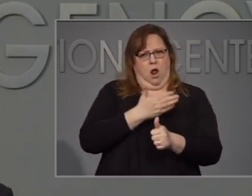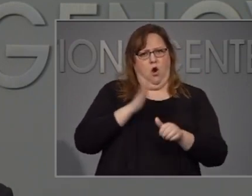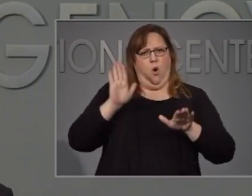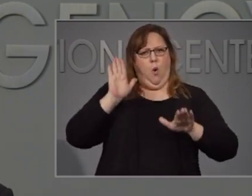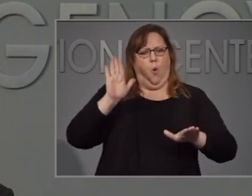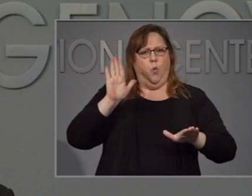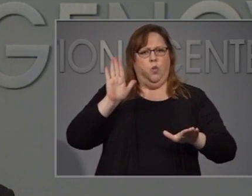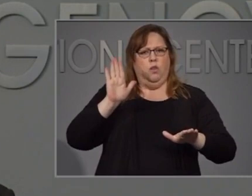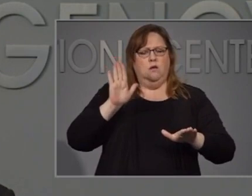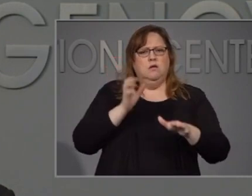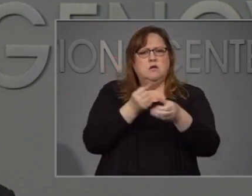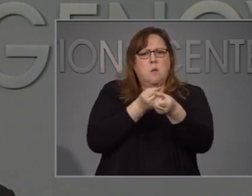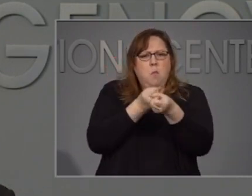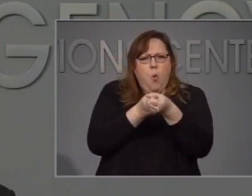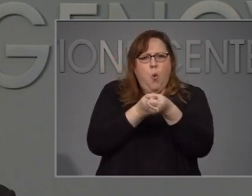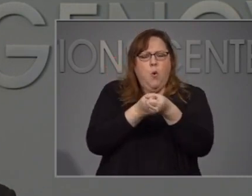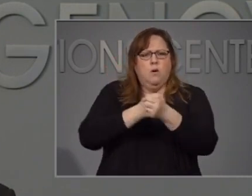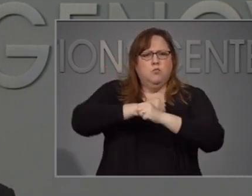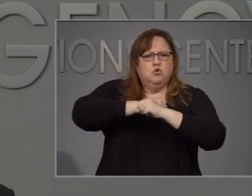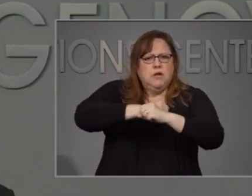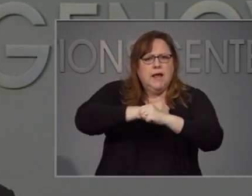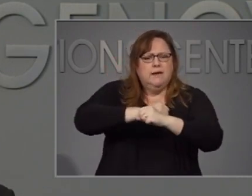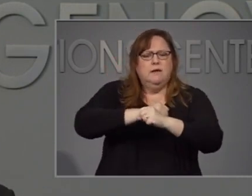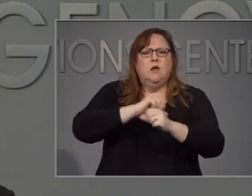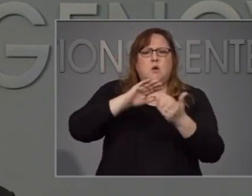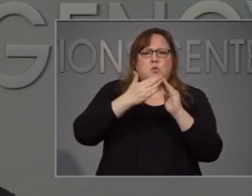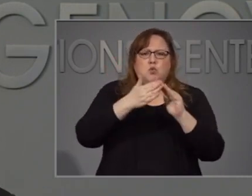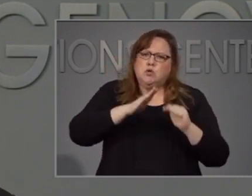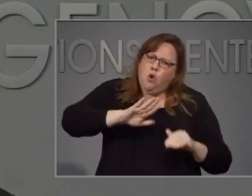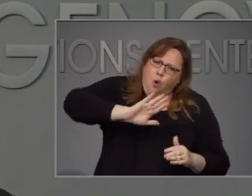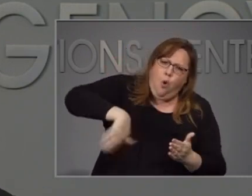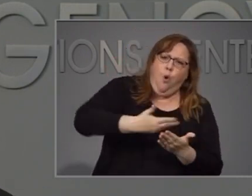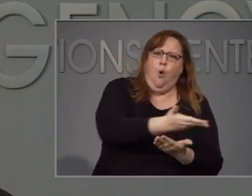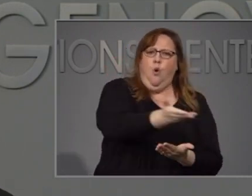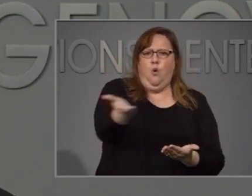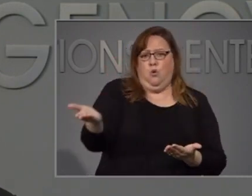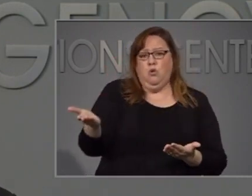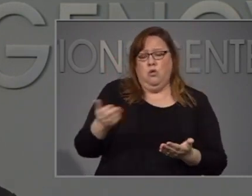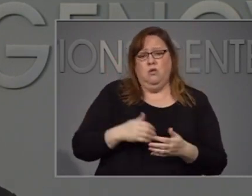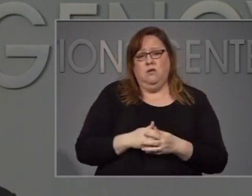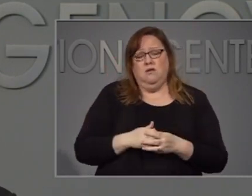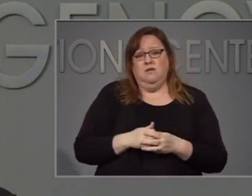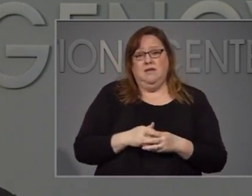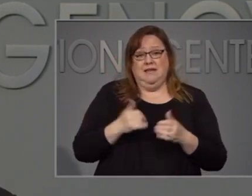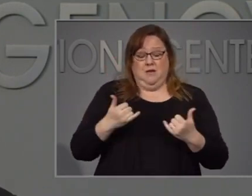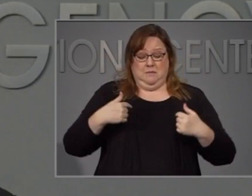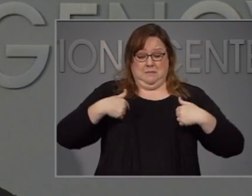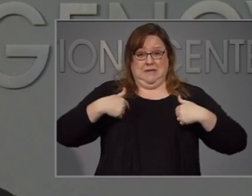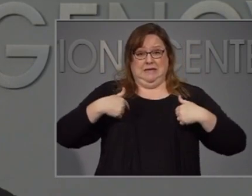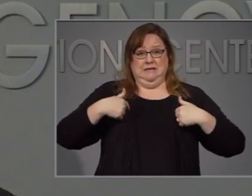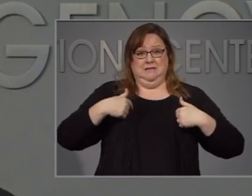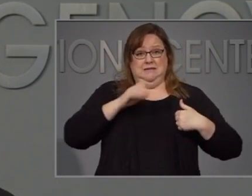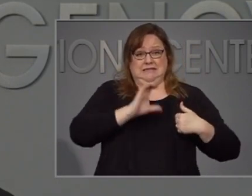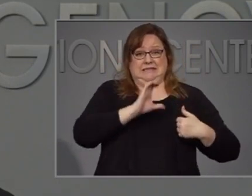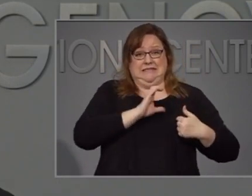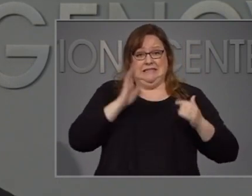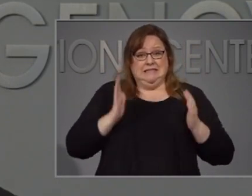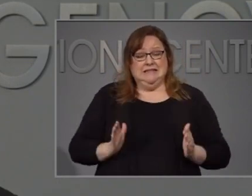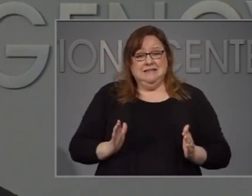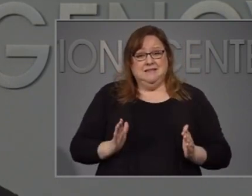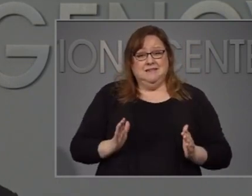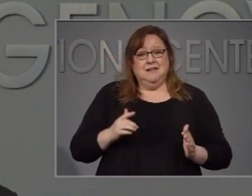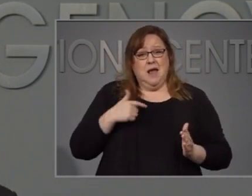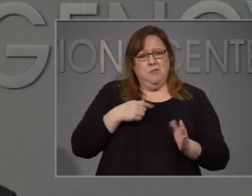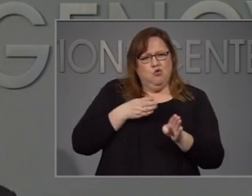all communities we serve. However, as a citizen and as a career public safety professional,